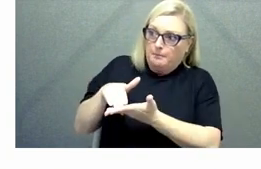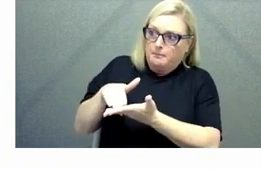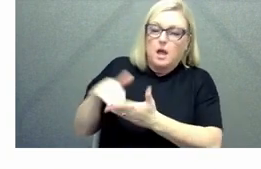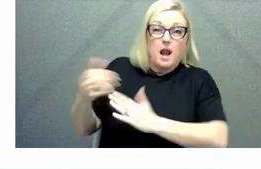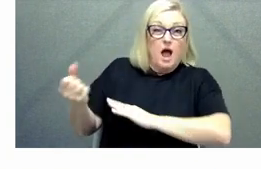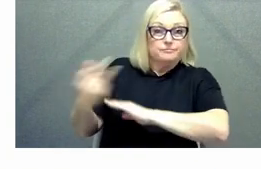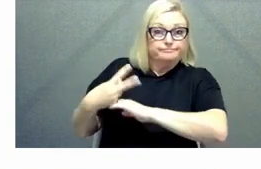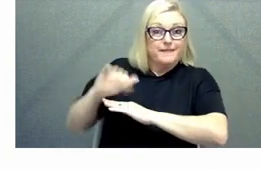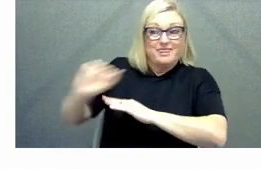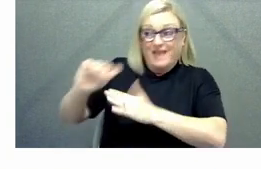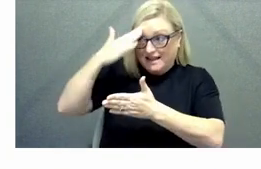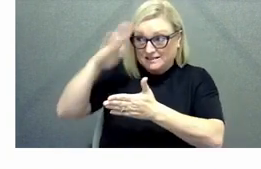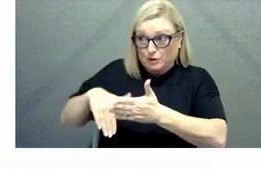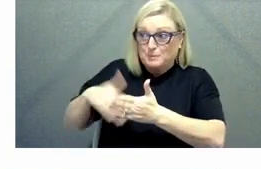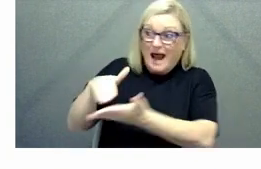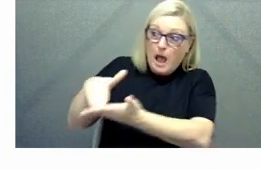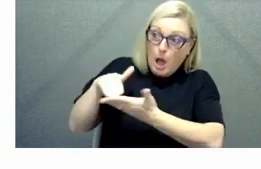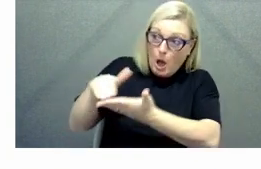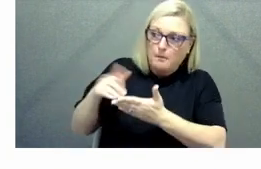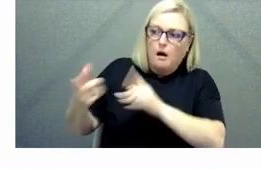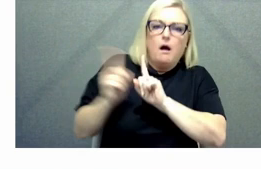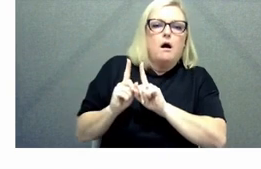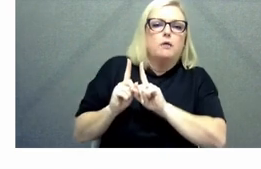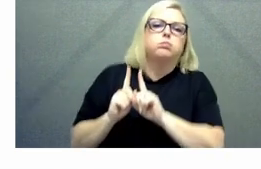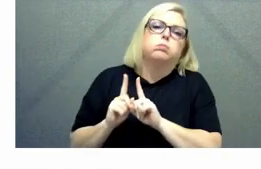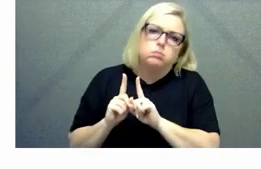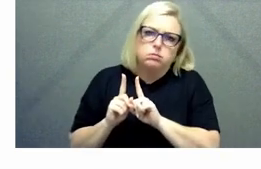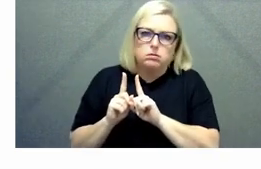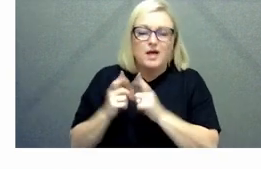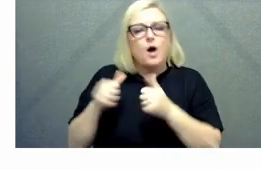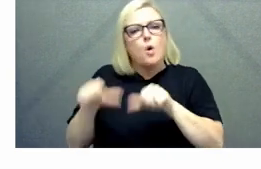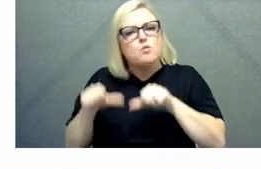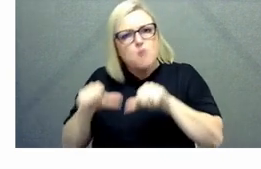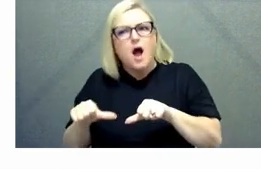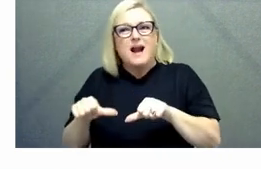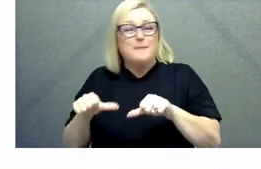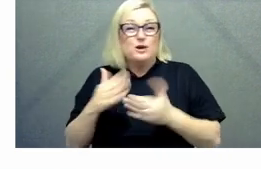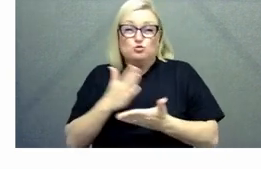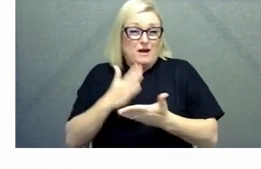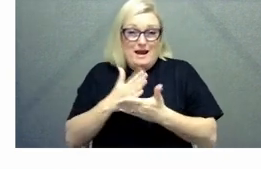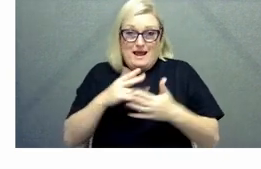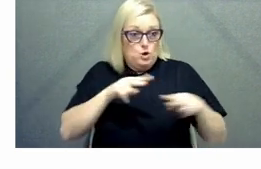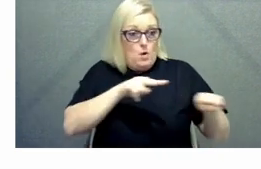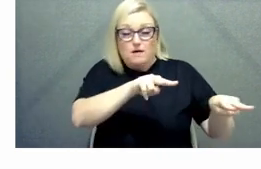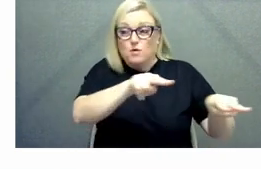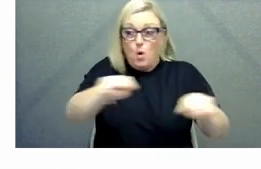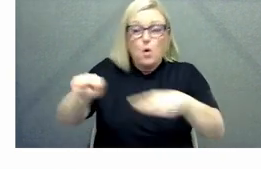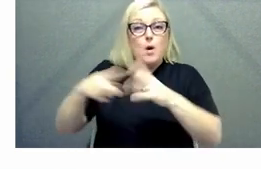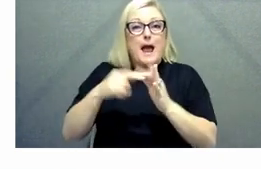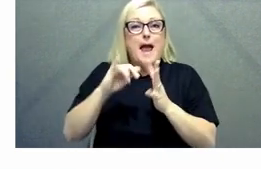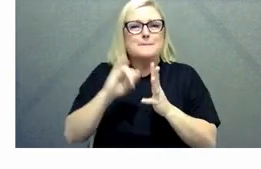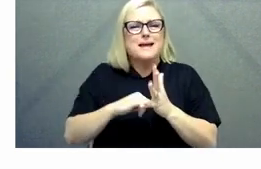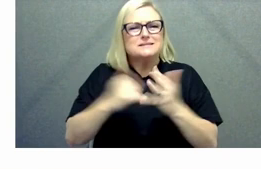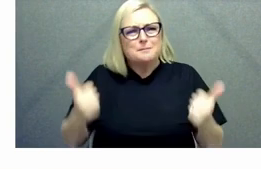have but seek others and and connect and there's such a depth and breadth of capability right across uh the aps and and within